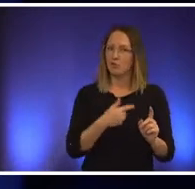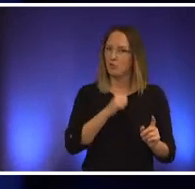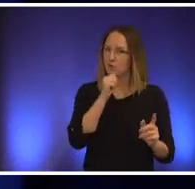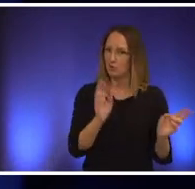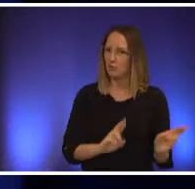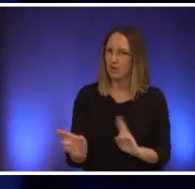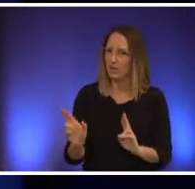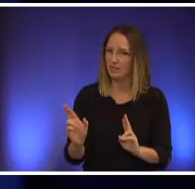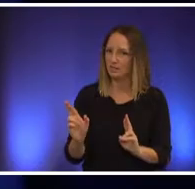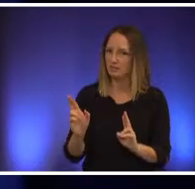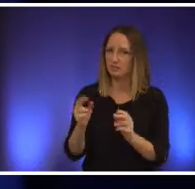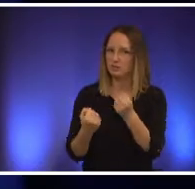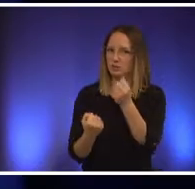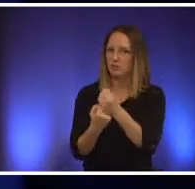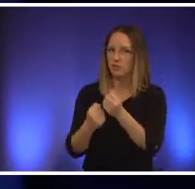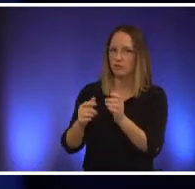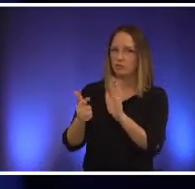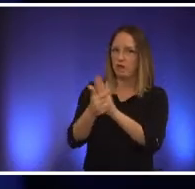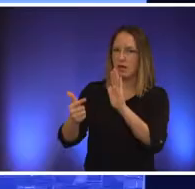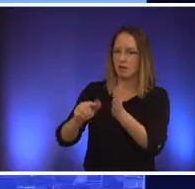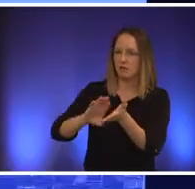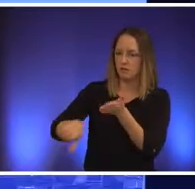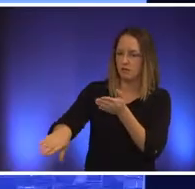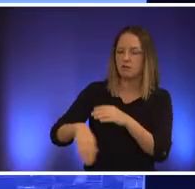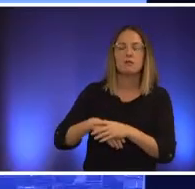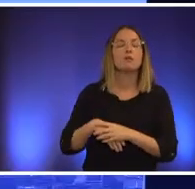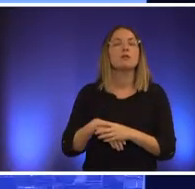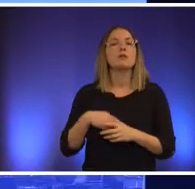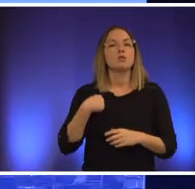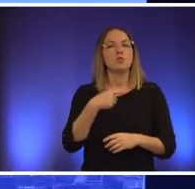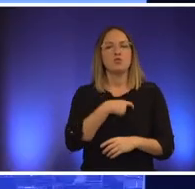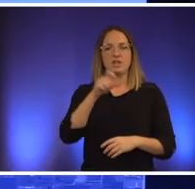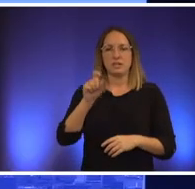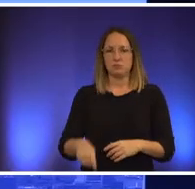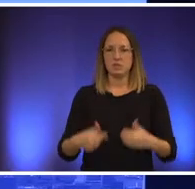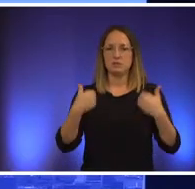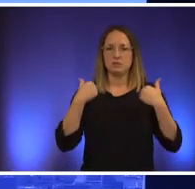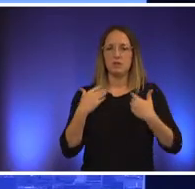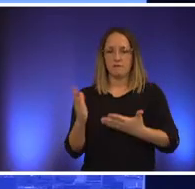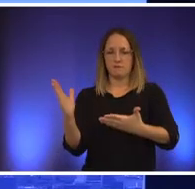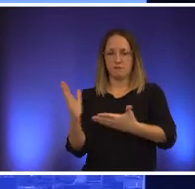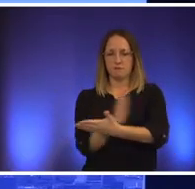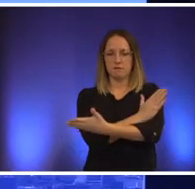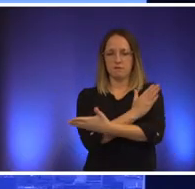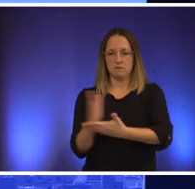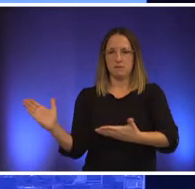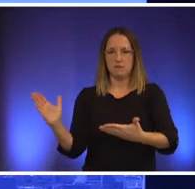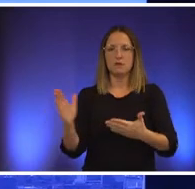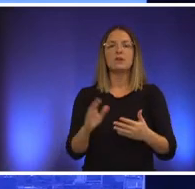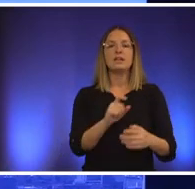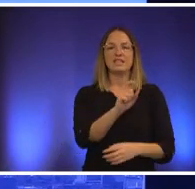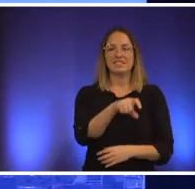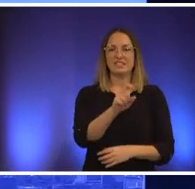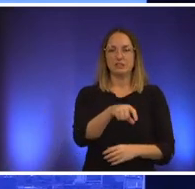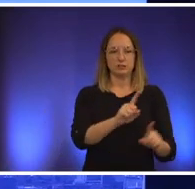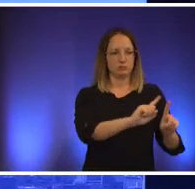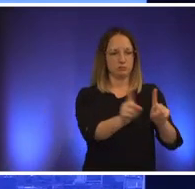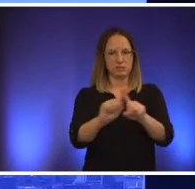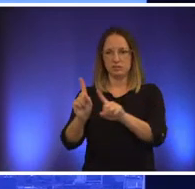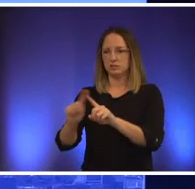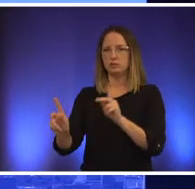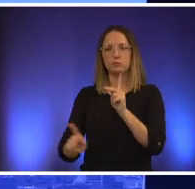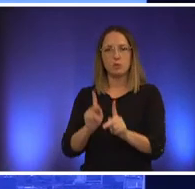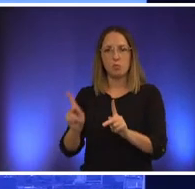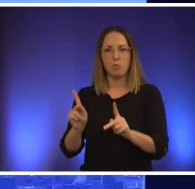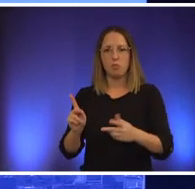we need to have a continuum that addresses different needs for different people that find themselves on